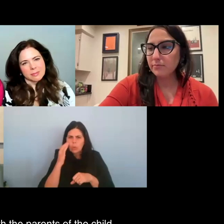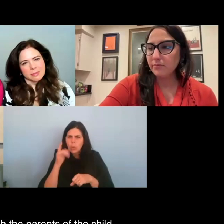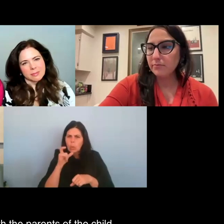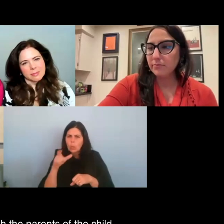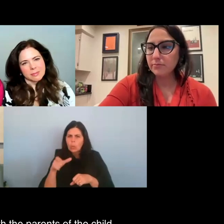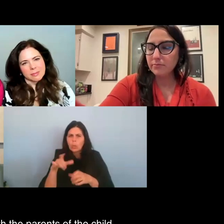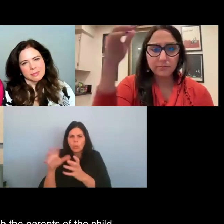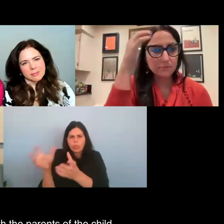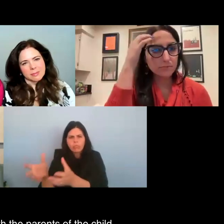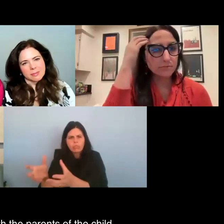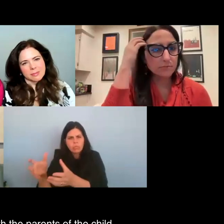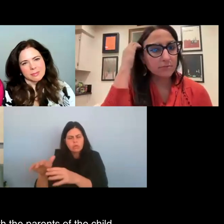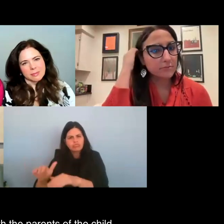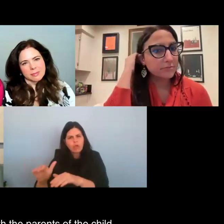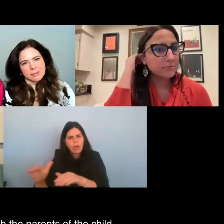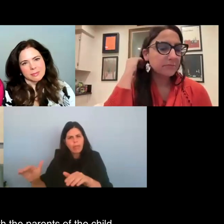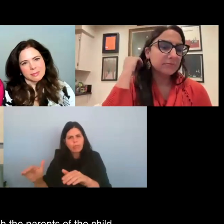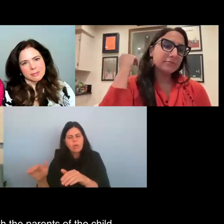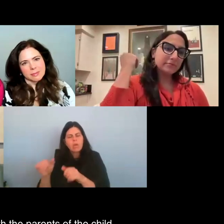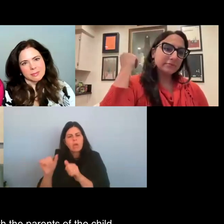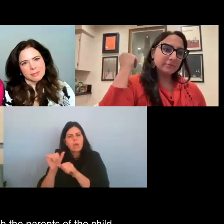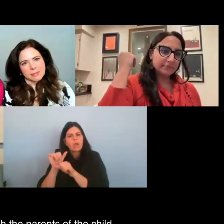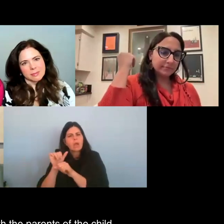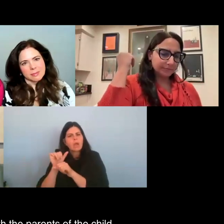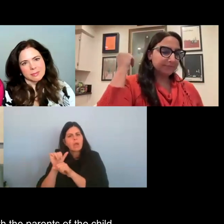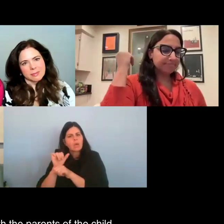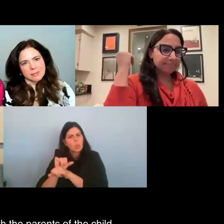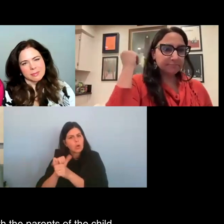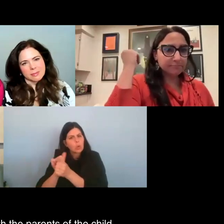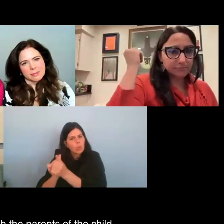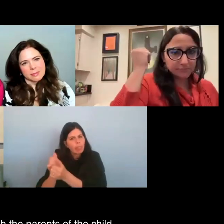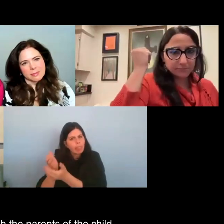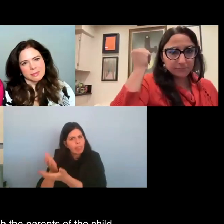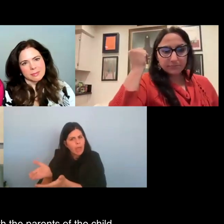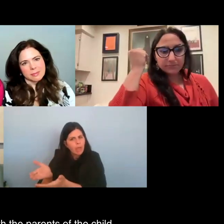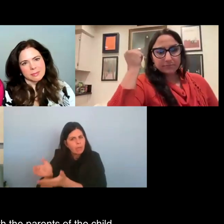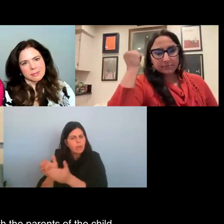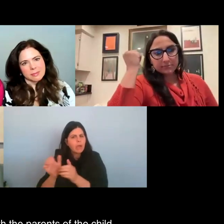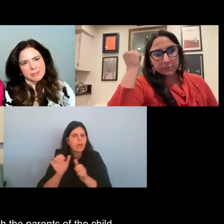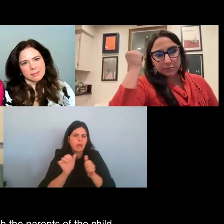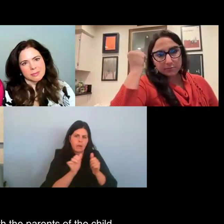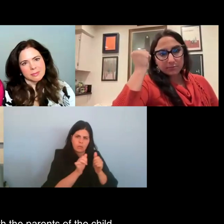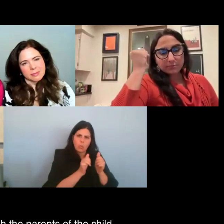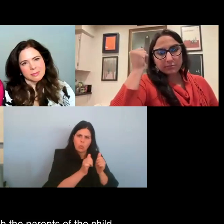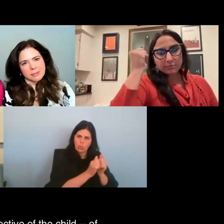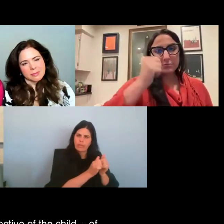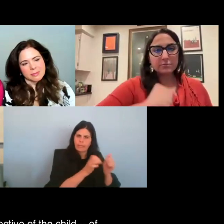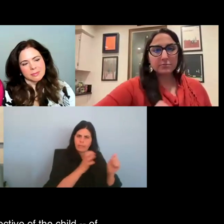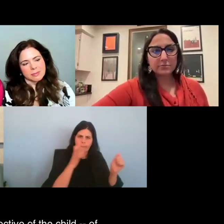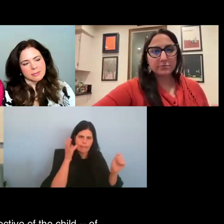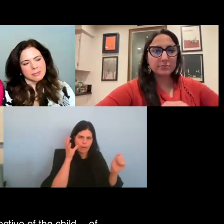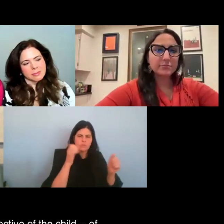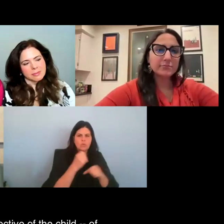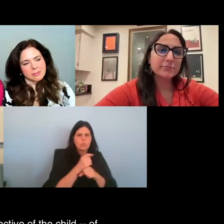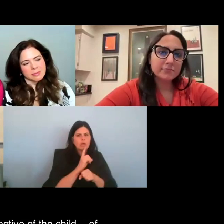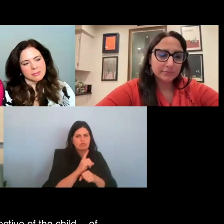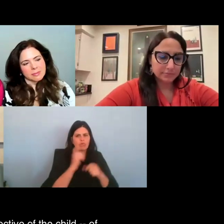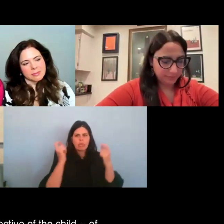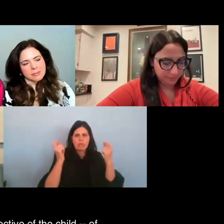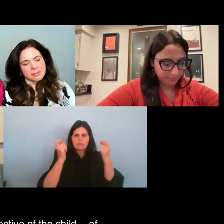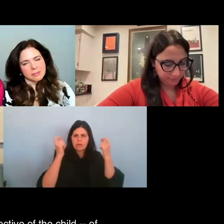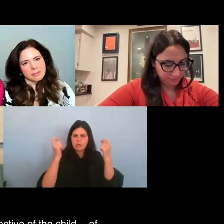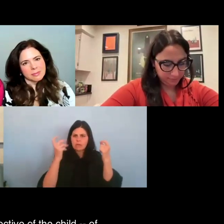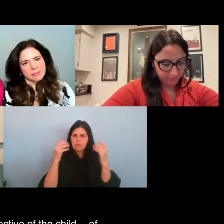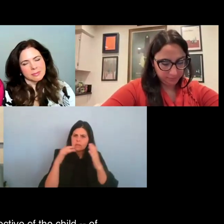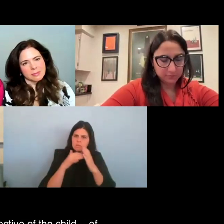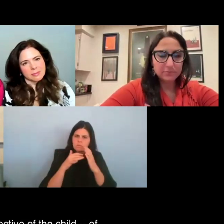work with them and with the parents of the child to make sure that that ceremony is, is reflective and the study is reflective of